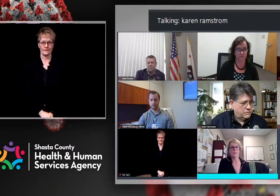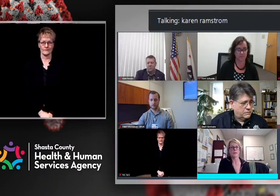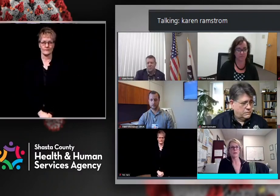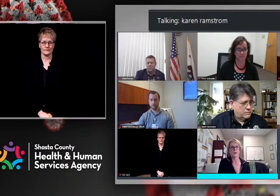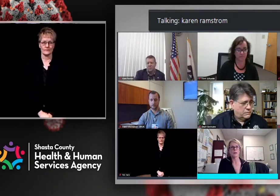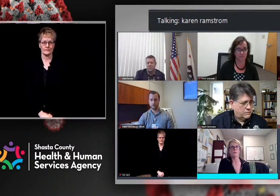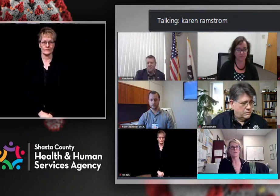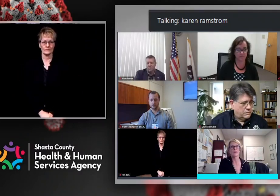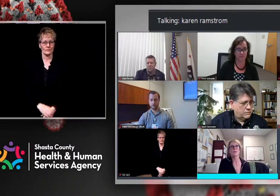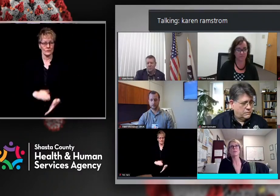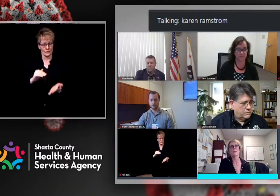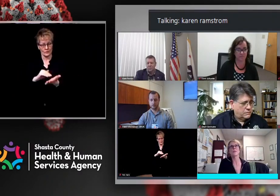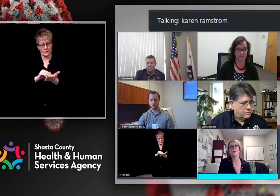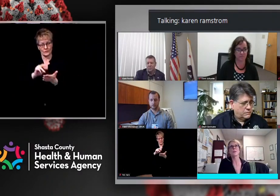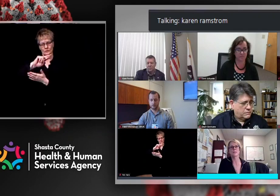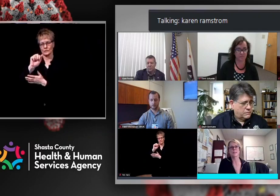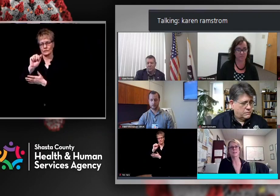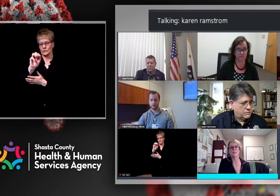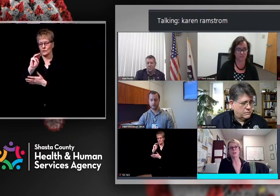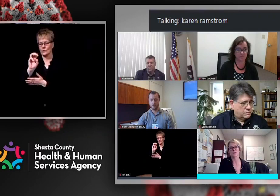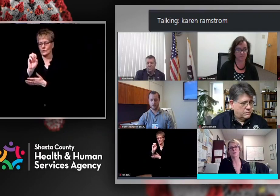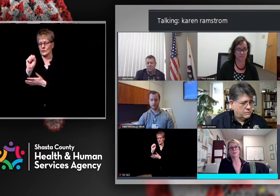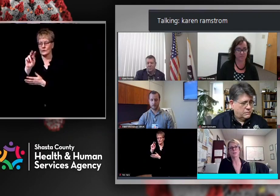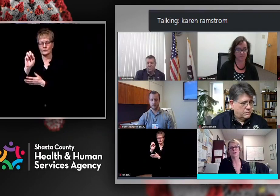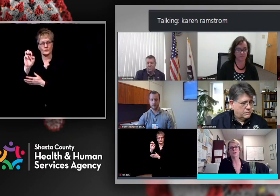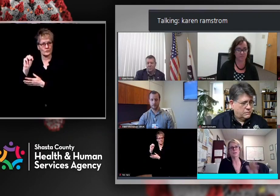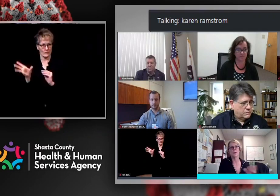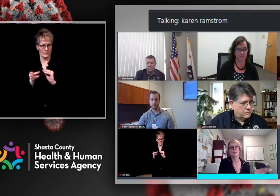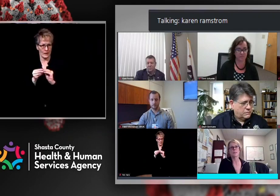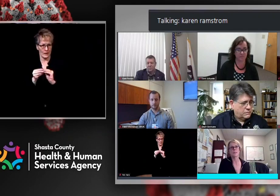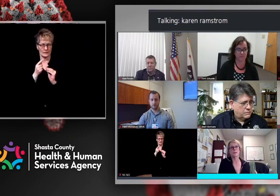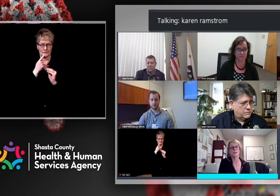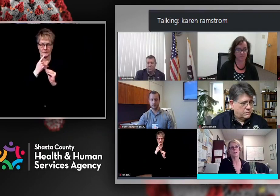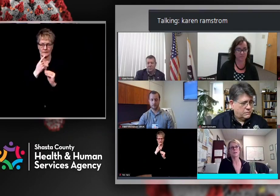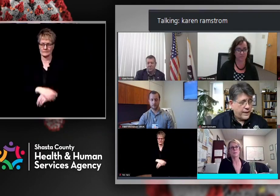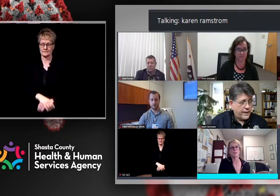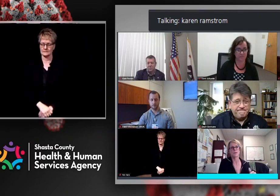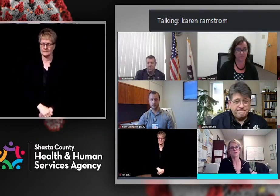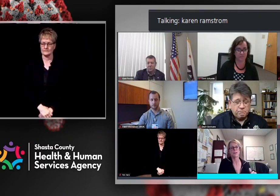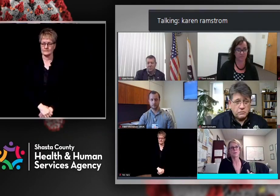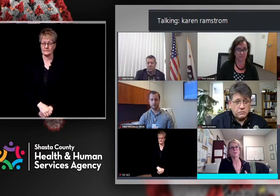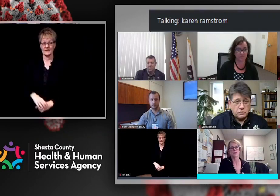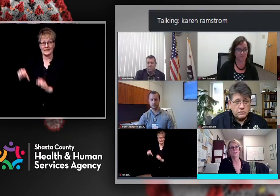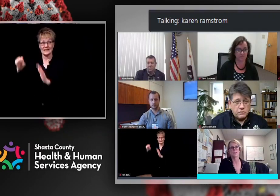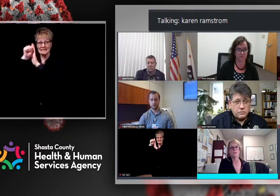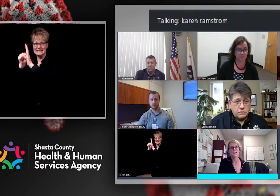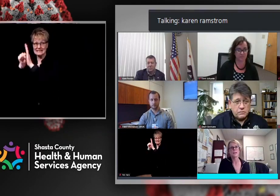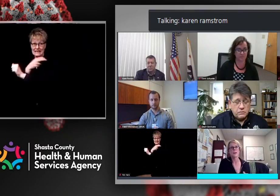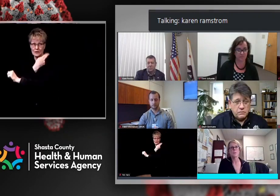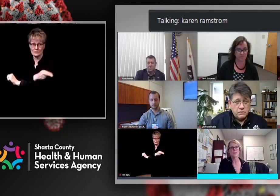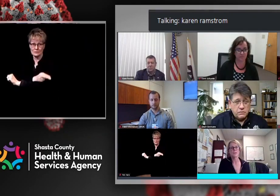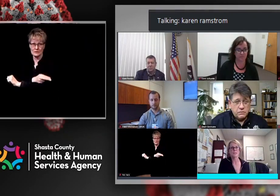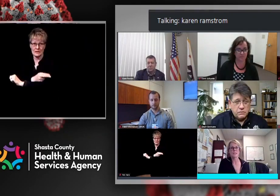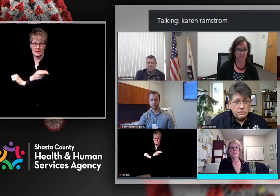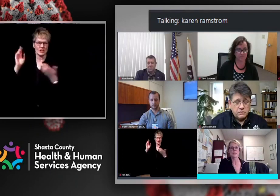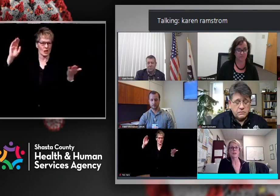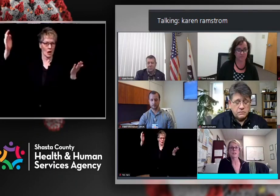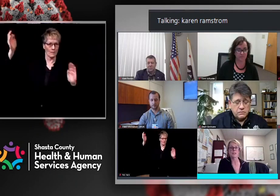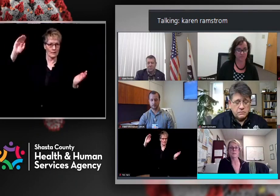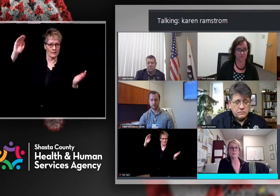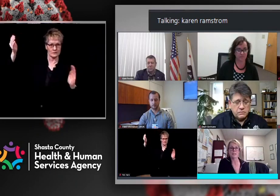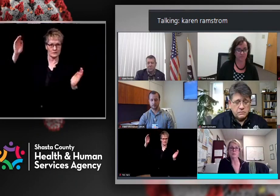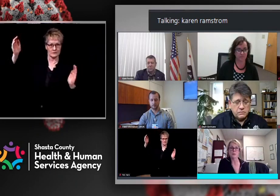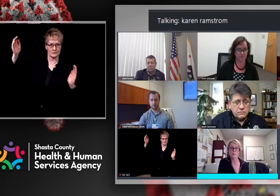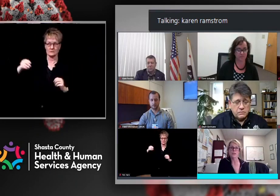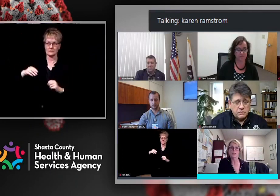so I know some other parts of the state, the hospitalization, the comparison and the percentage of hospitalizations, other parts of the state,